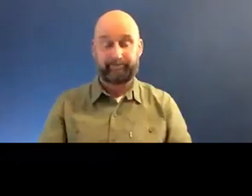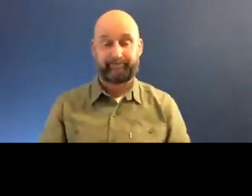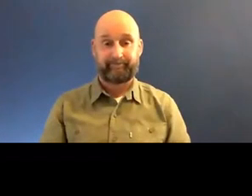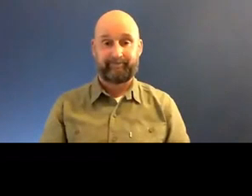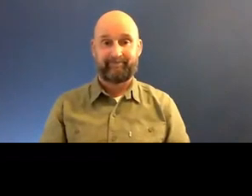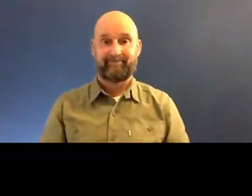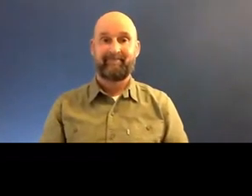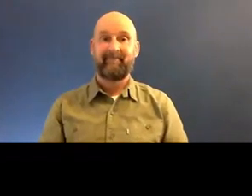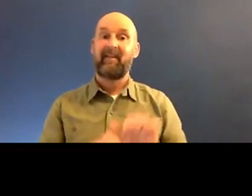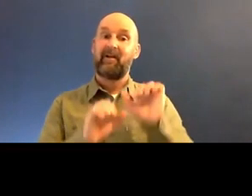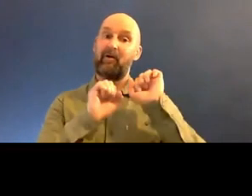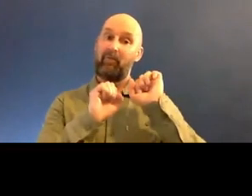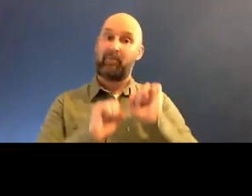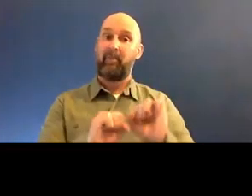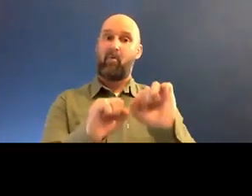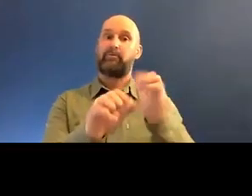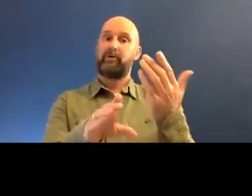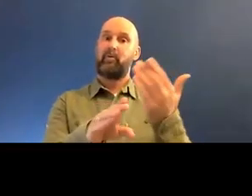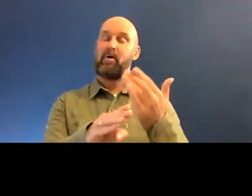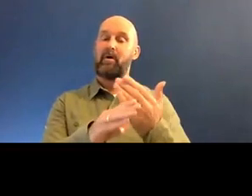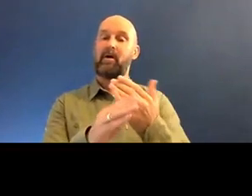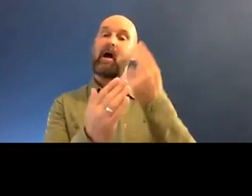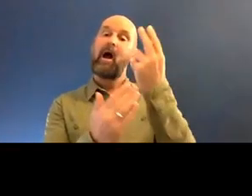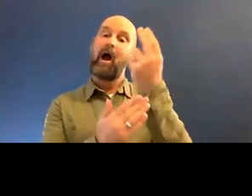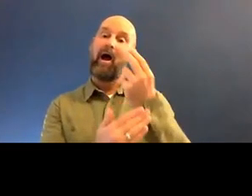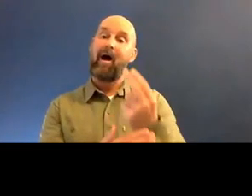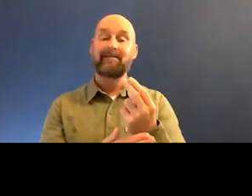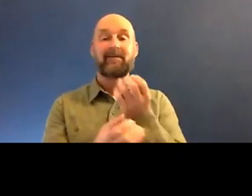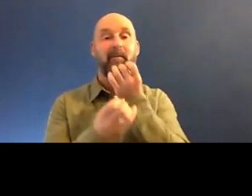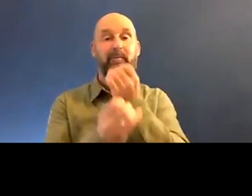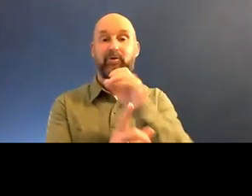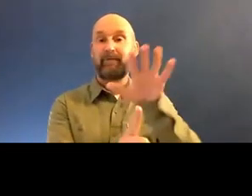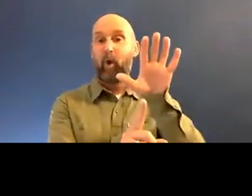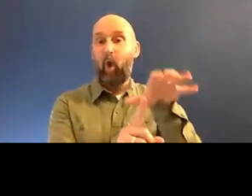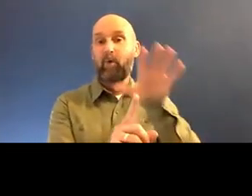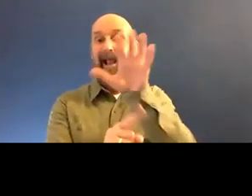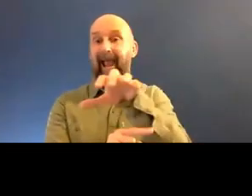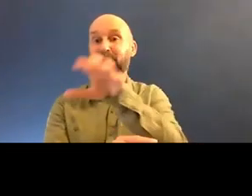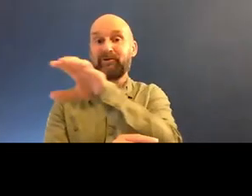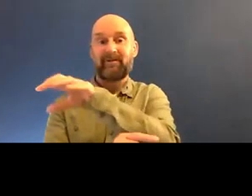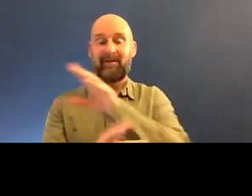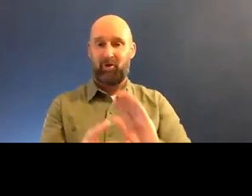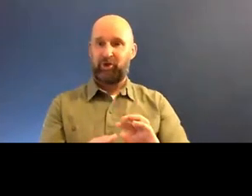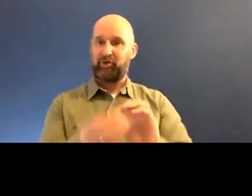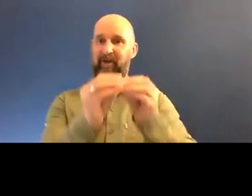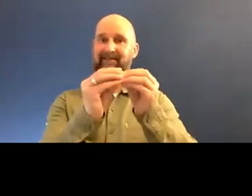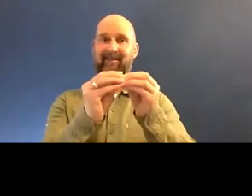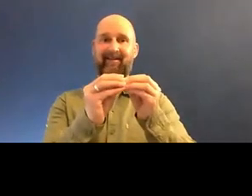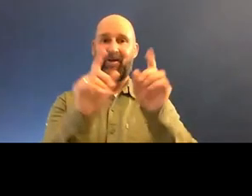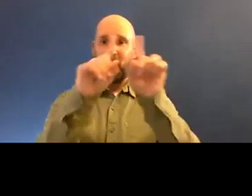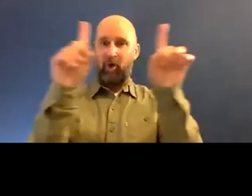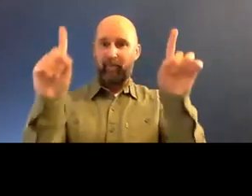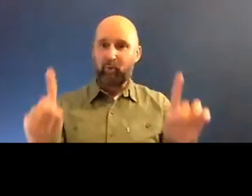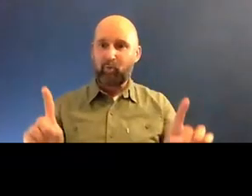kind of use those kind of practices and use art into to beautify locations. So basically, creating murals,